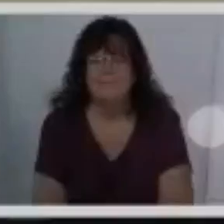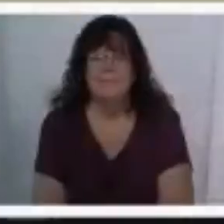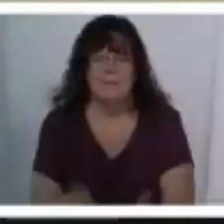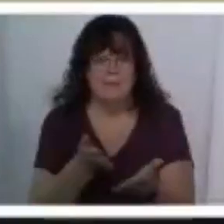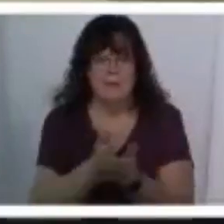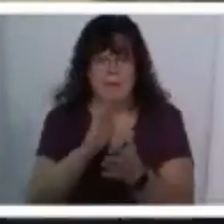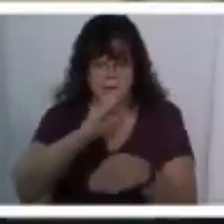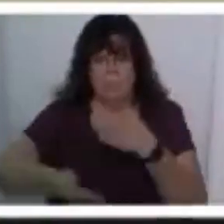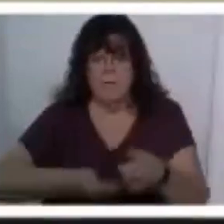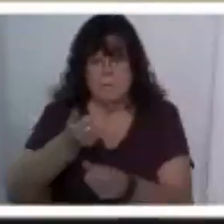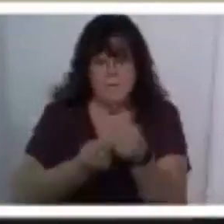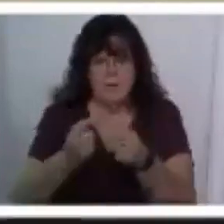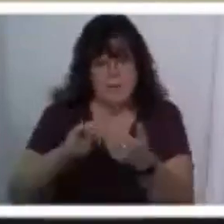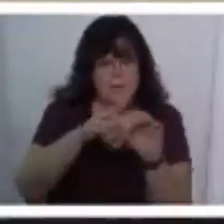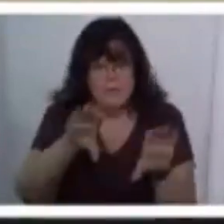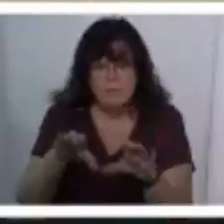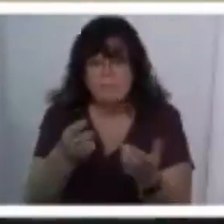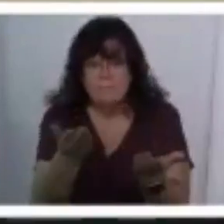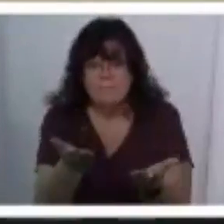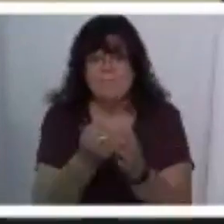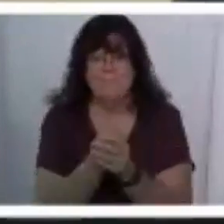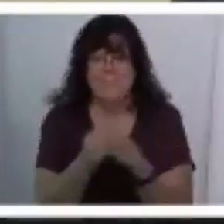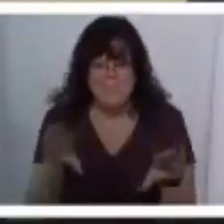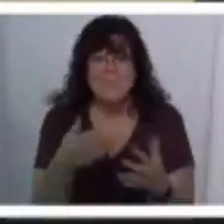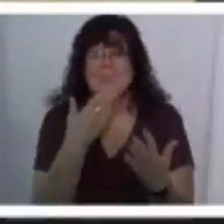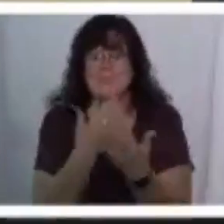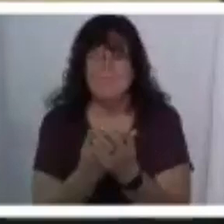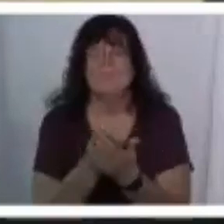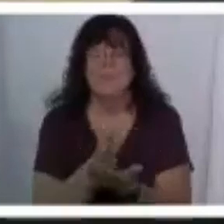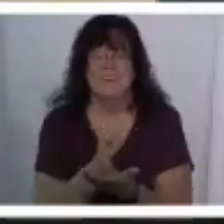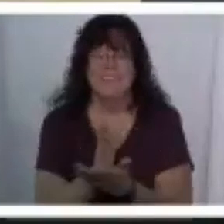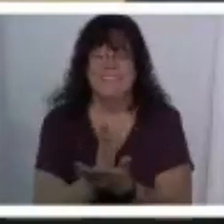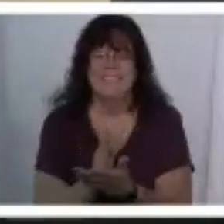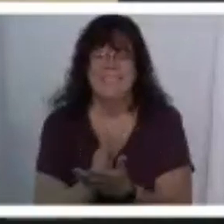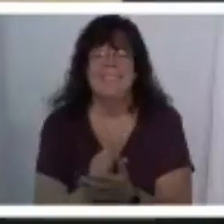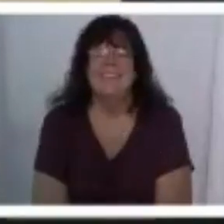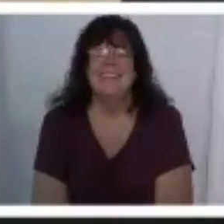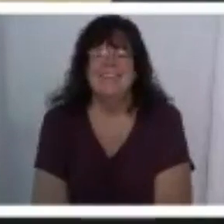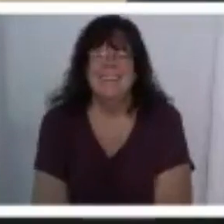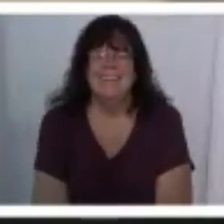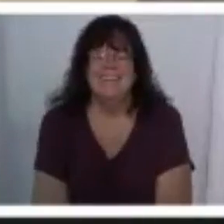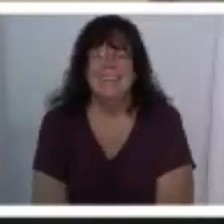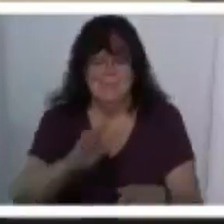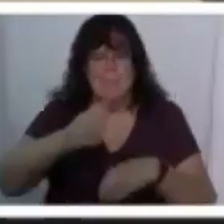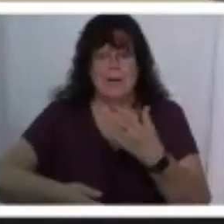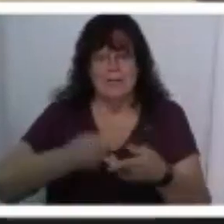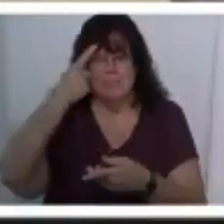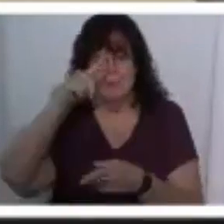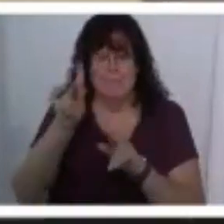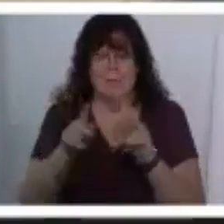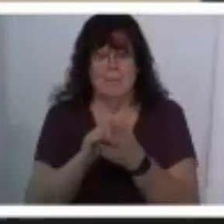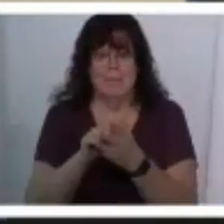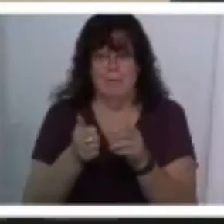all right welcome everybody how's everybody doing doing great all right uh no problem um welcome for those of you